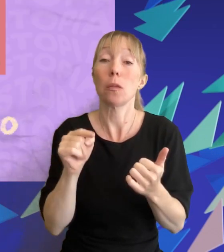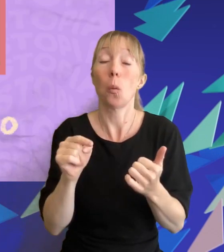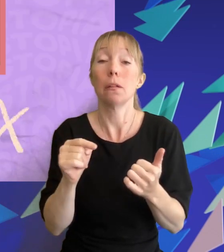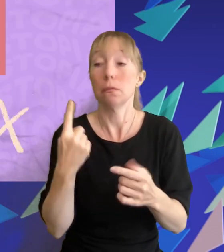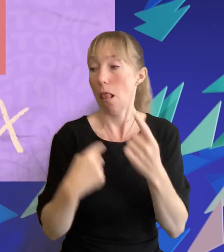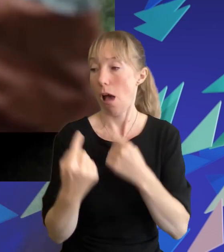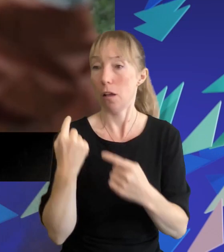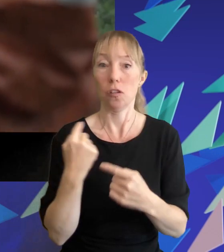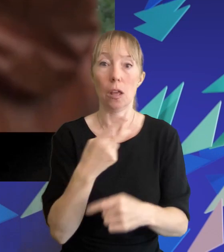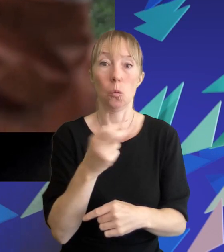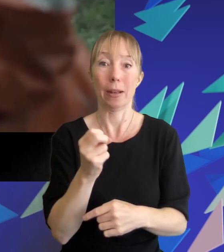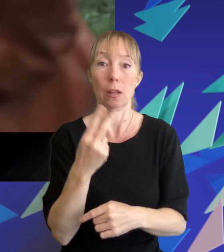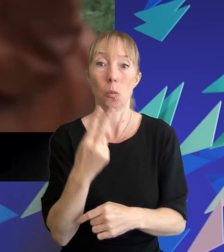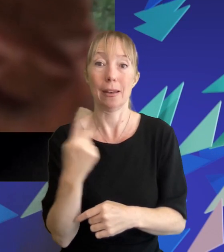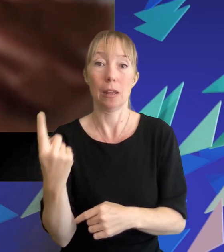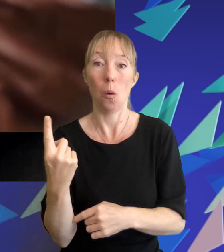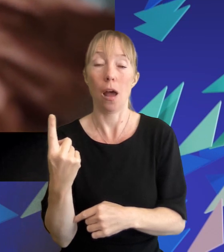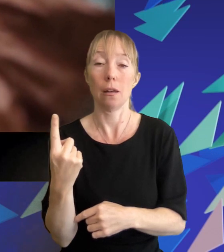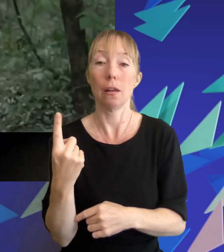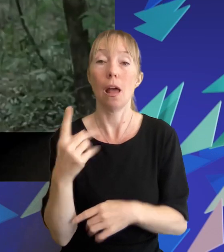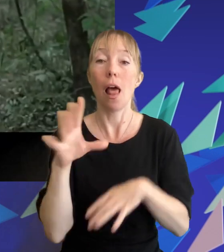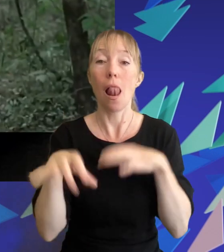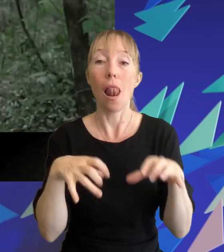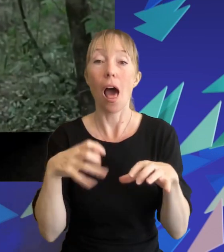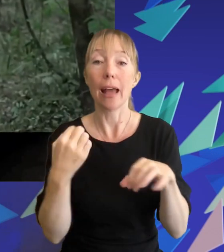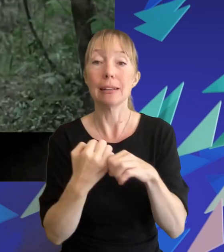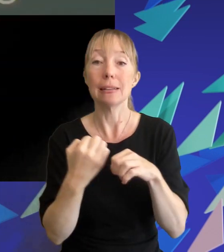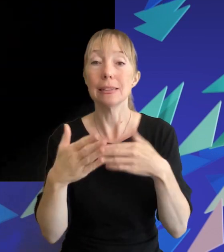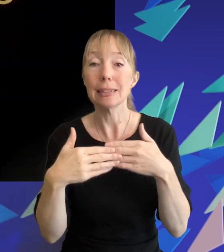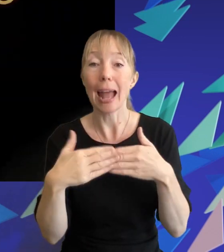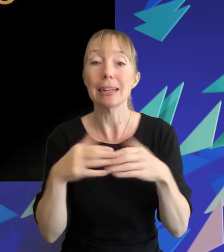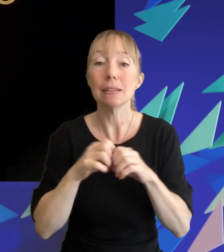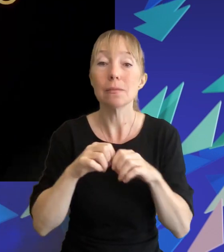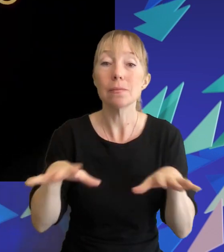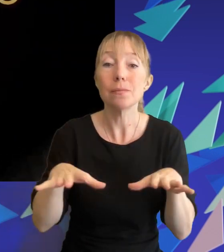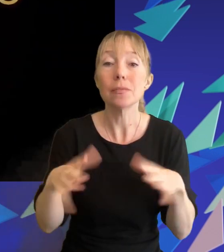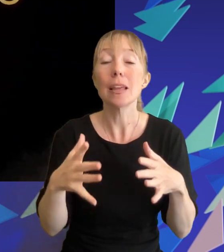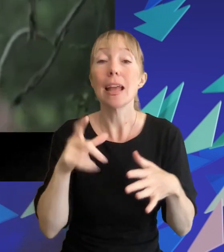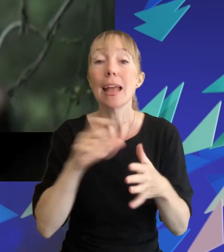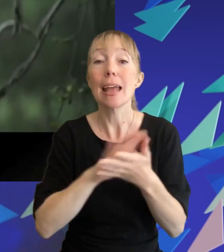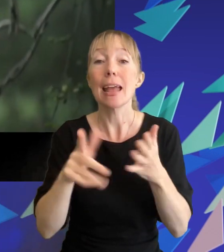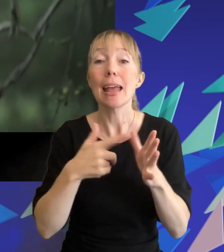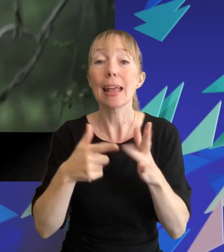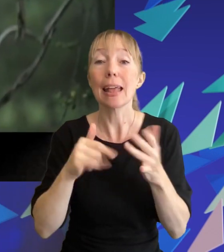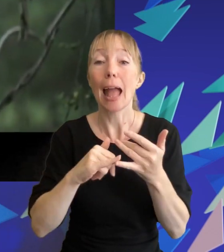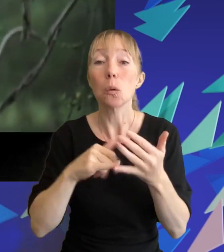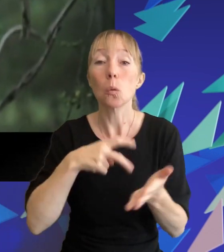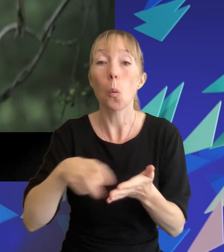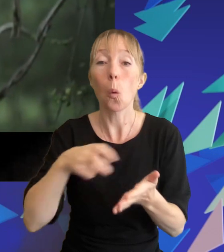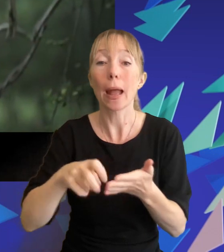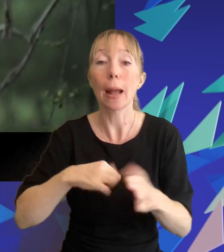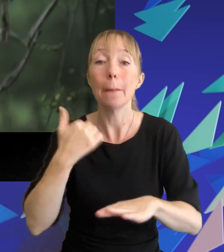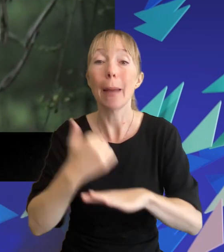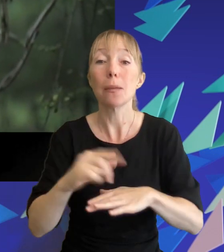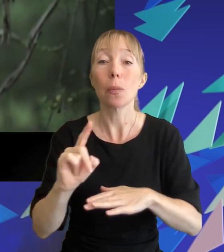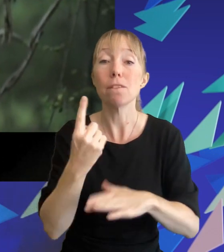in 2021 lionsgate distributed the tom holland and daisy ridley led film chaos walking based on the first novel in the chaos